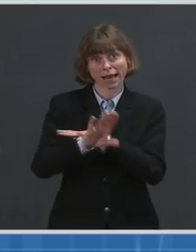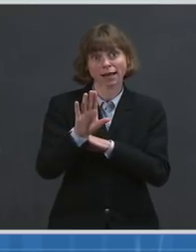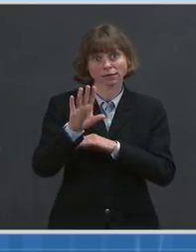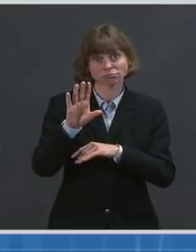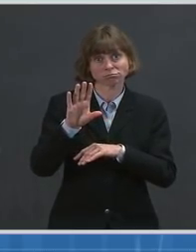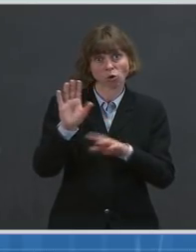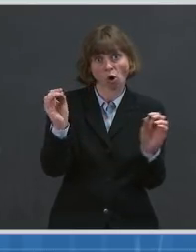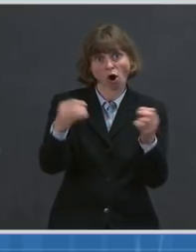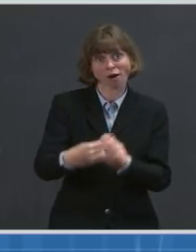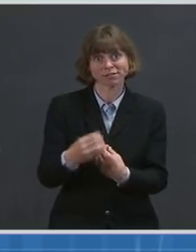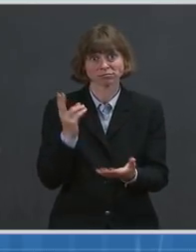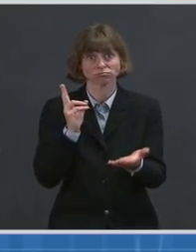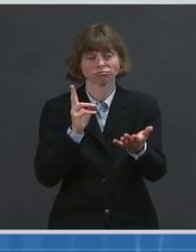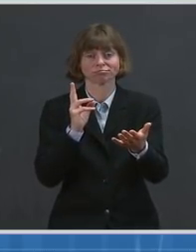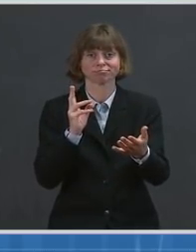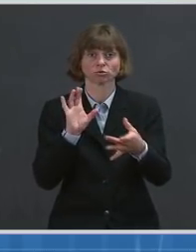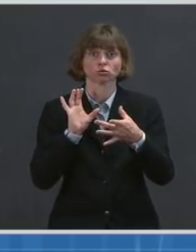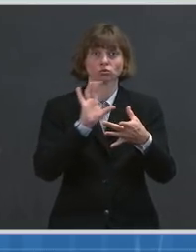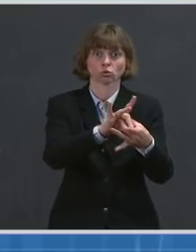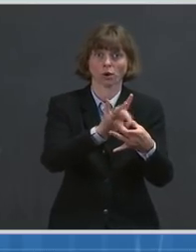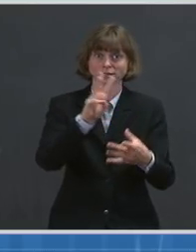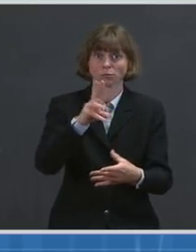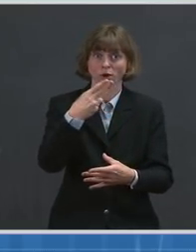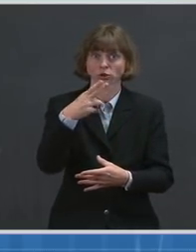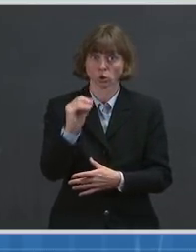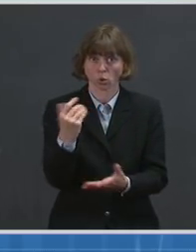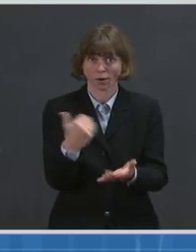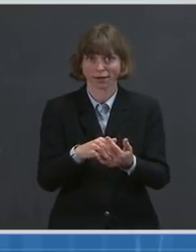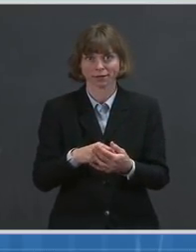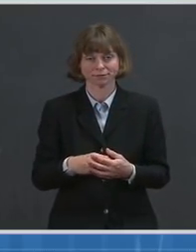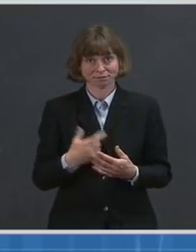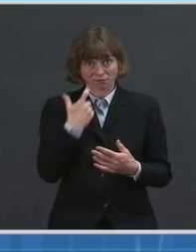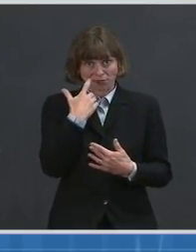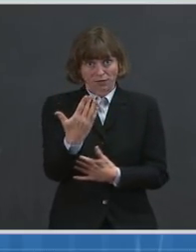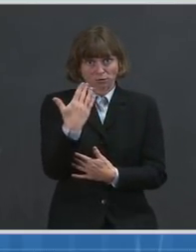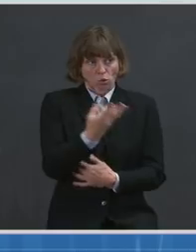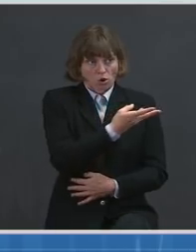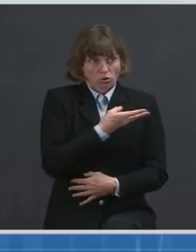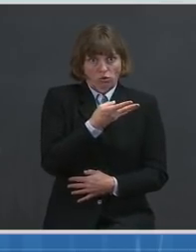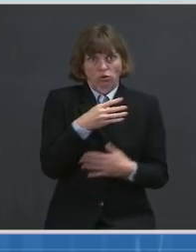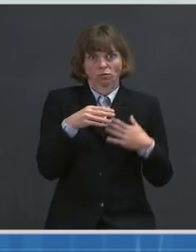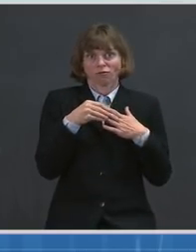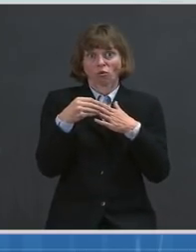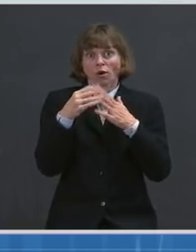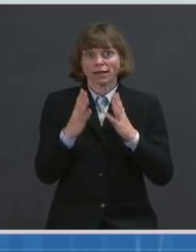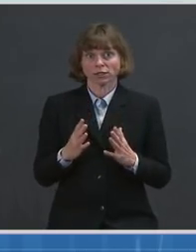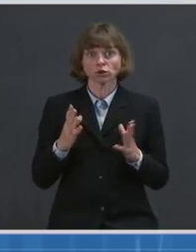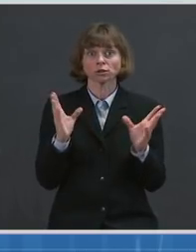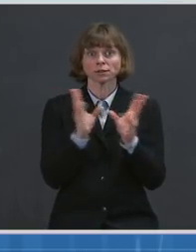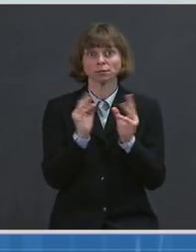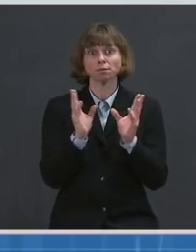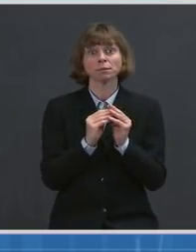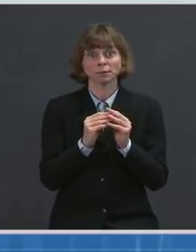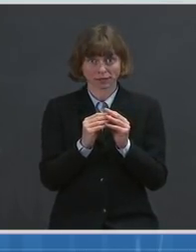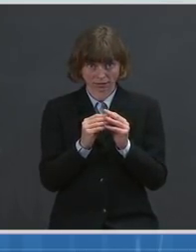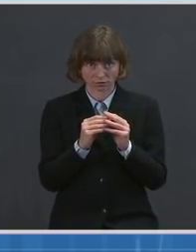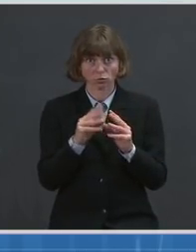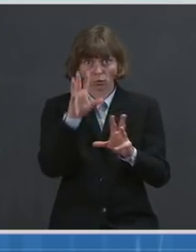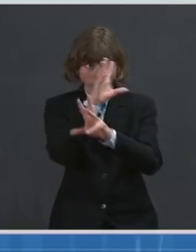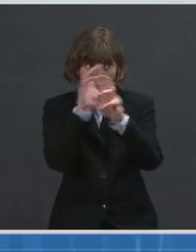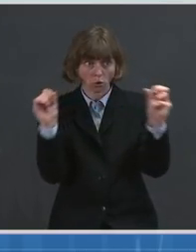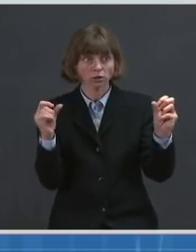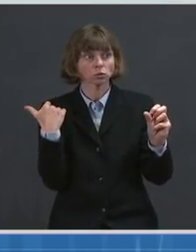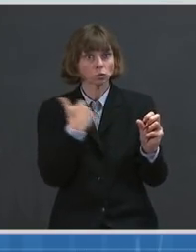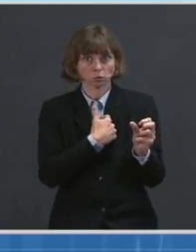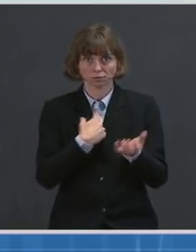in the Quad meeting with the President. And it was announced that we're working to achieve expanded manufacturing of safe and